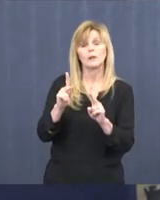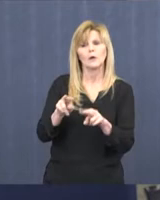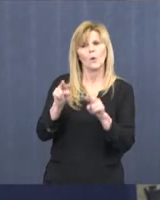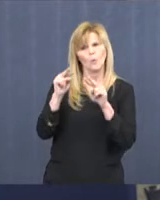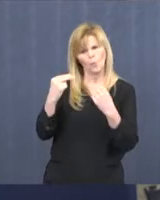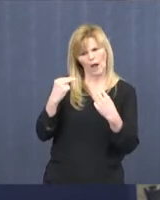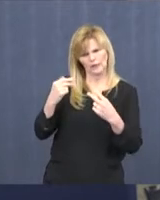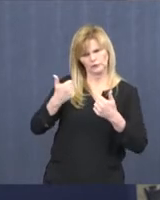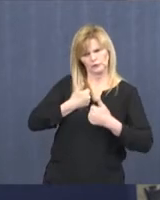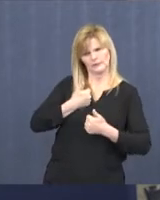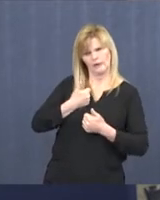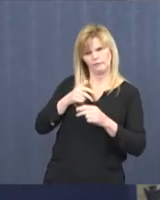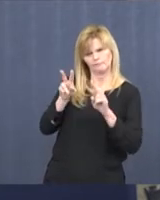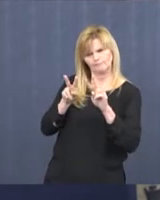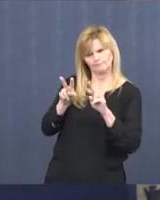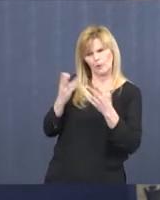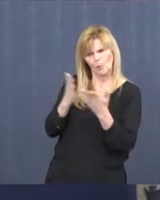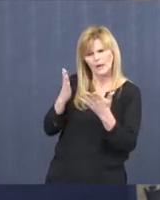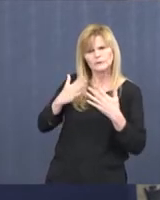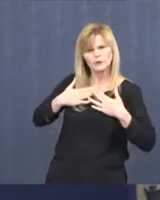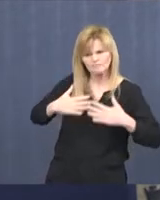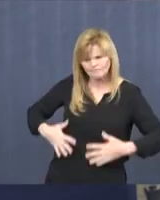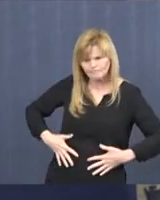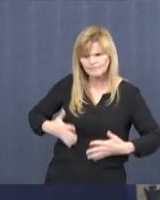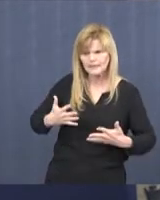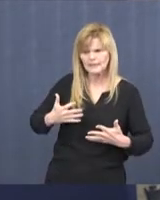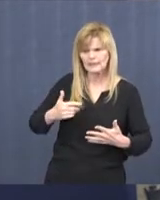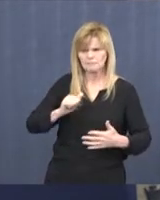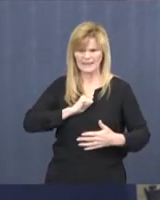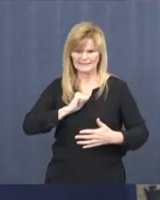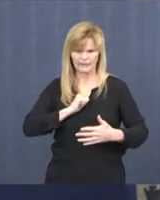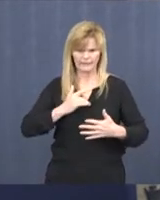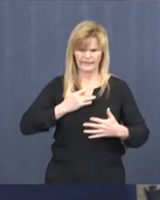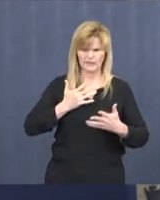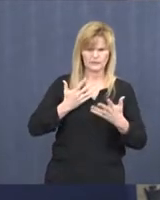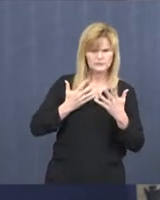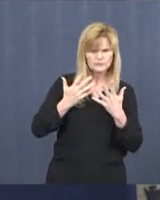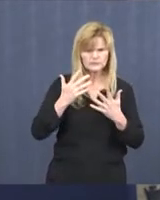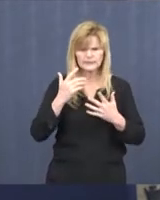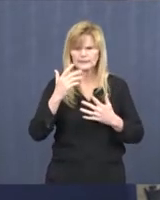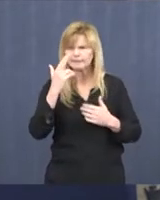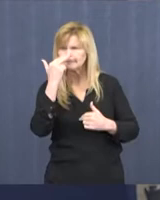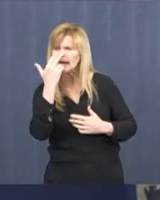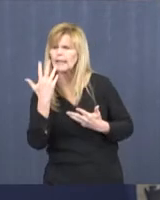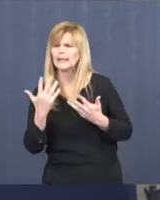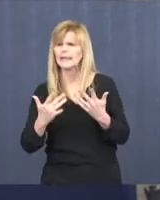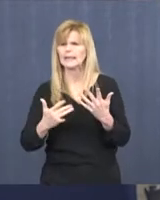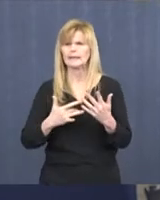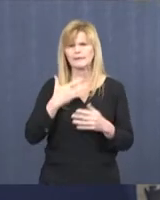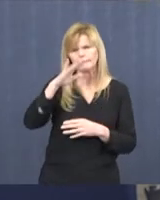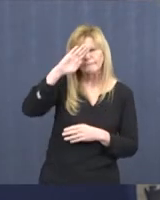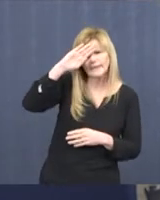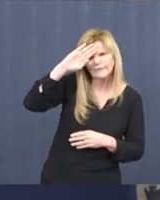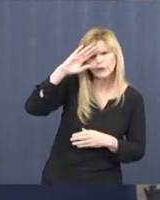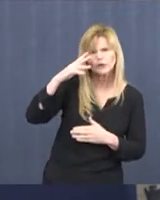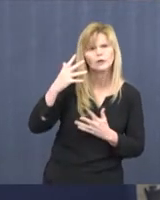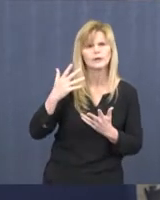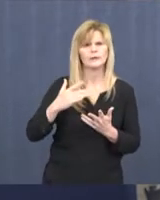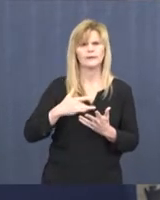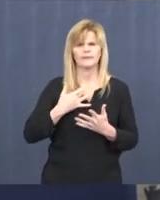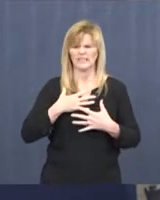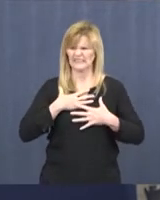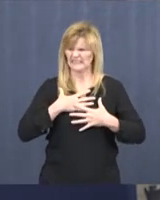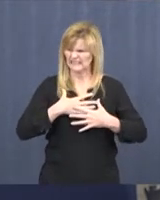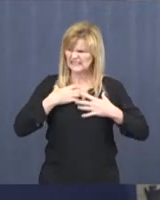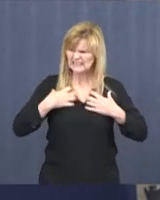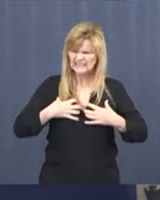status so that if they have any type of change, if they would have a fever, any respiratory symptoms,